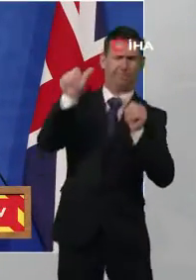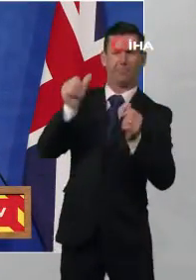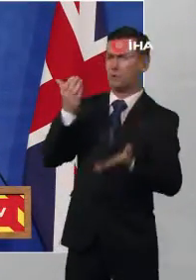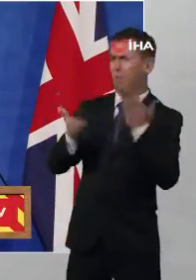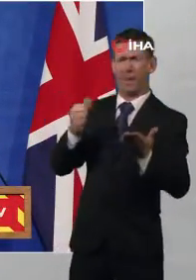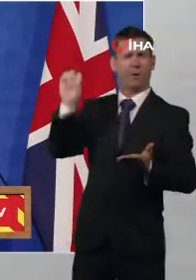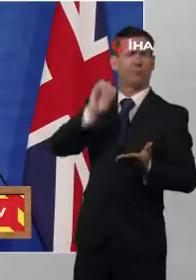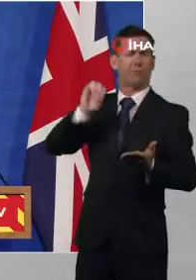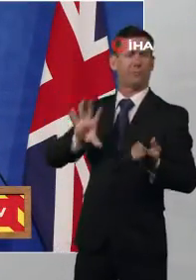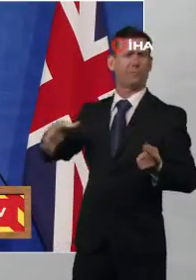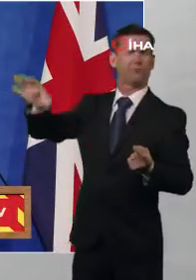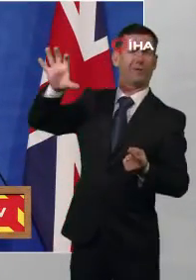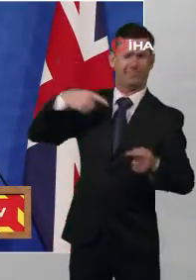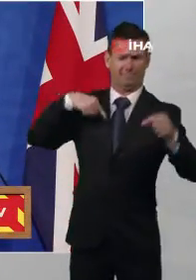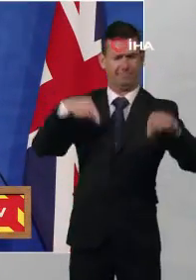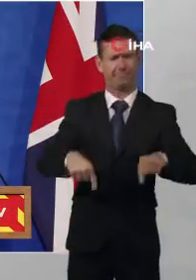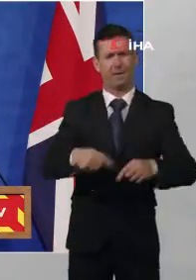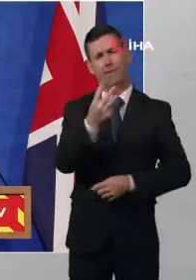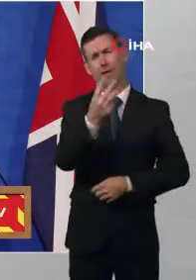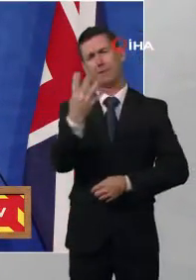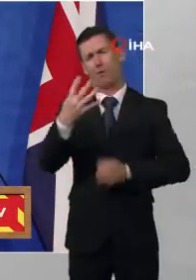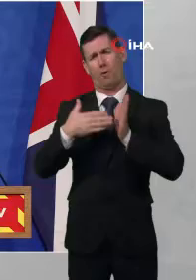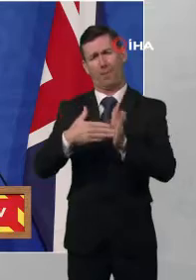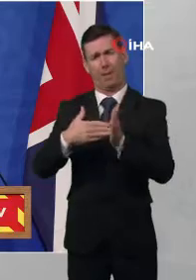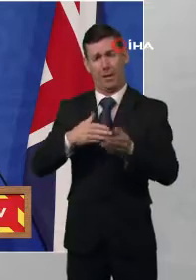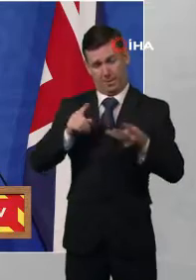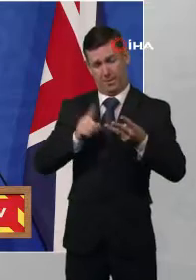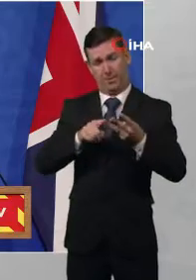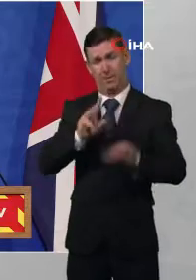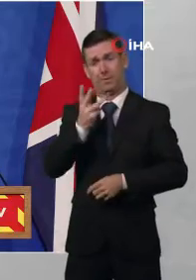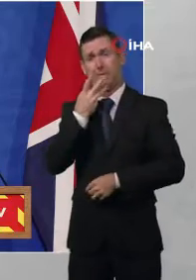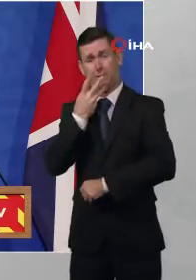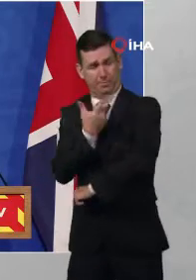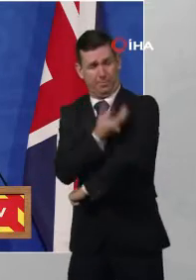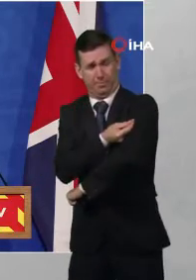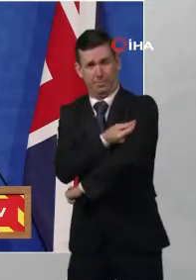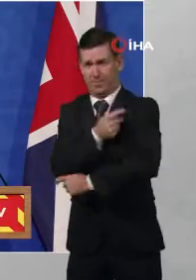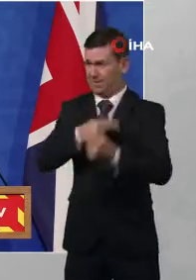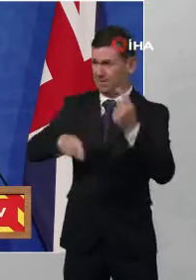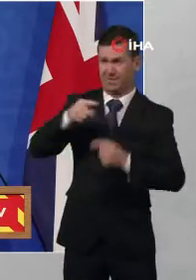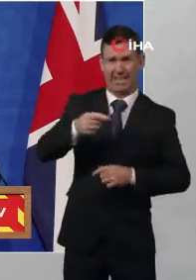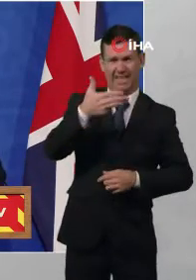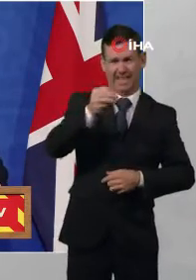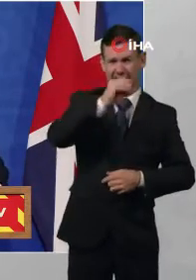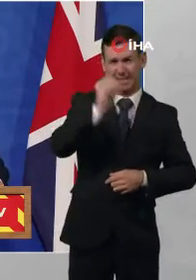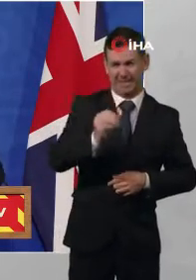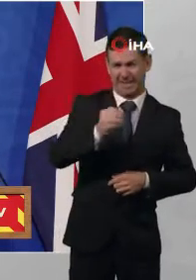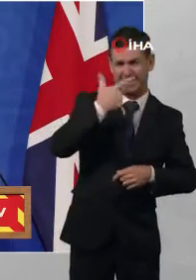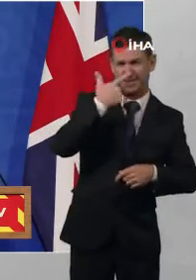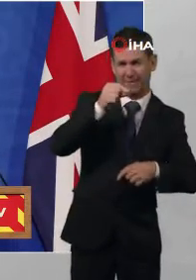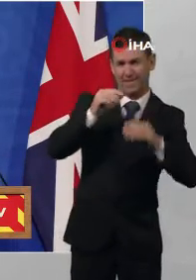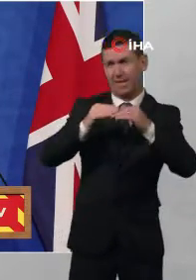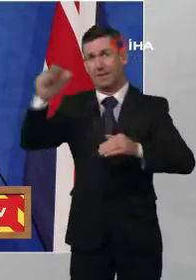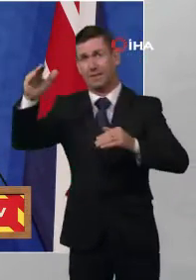boosters administered including in England reaching more than 90 percent of the over 70s and 86 percent of the over 50s.